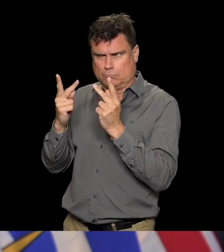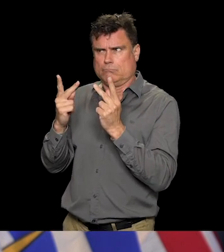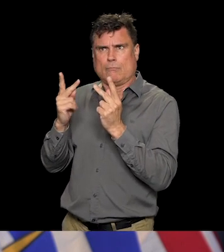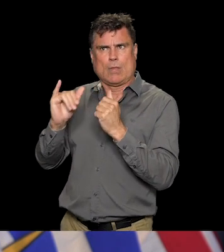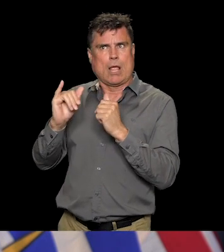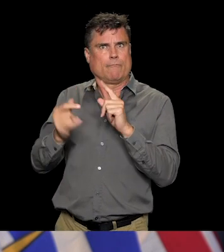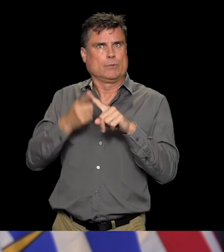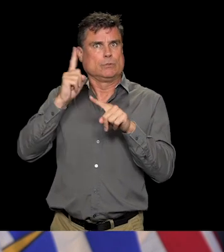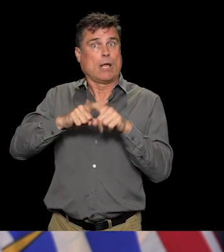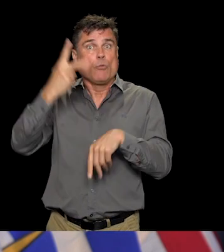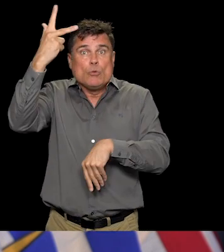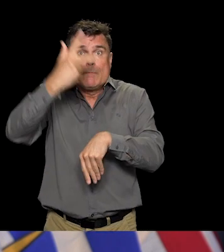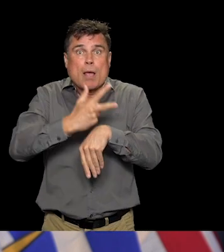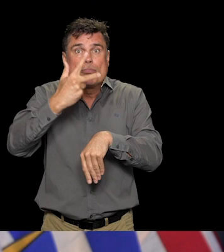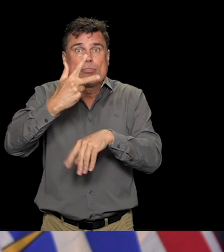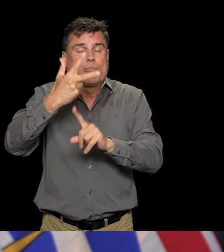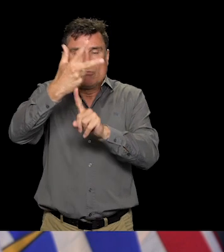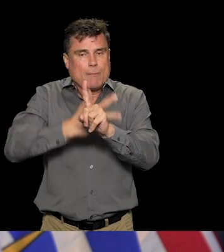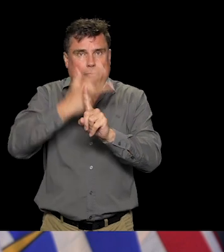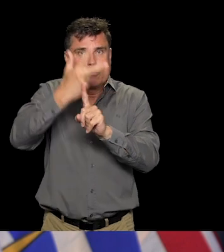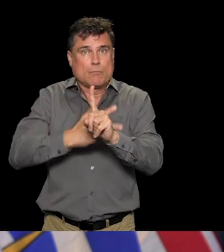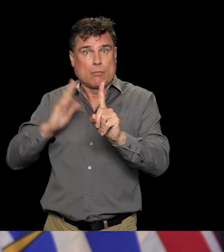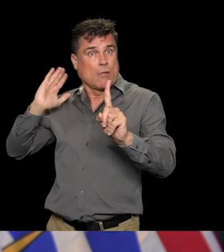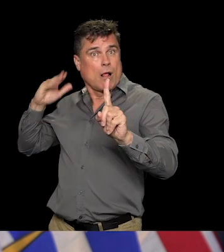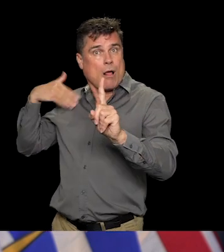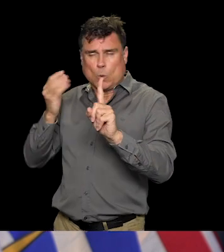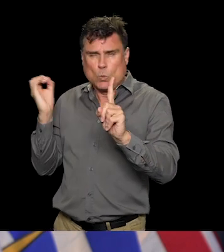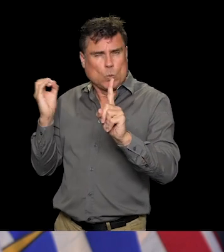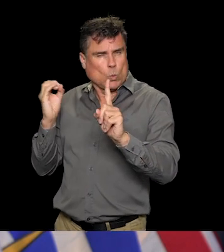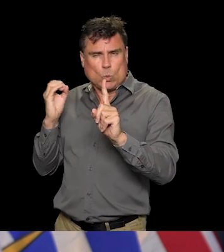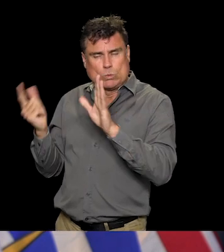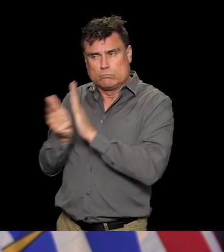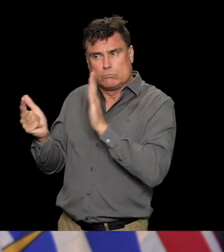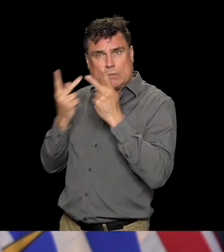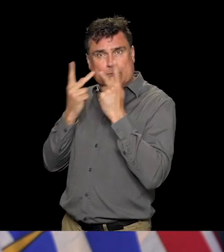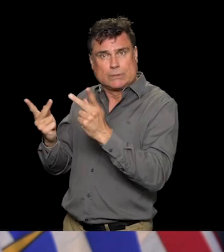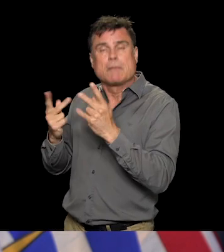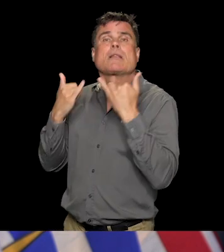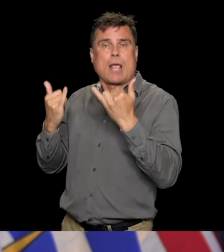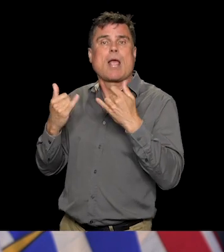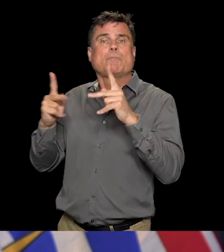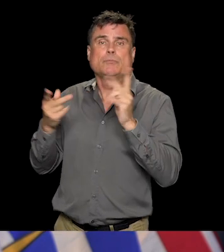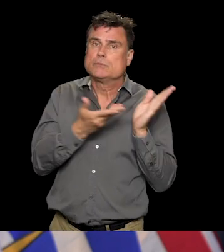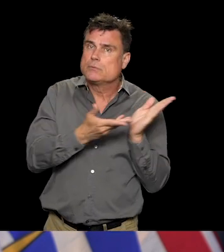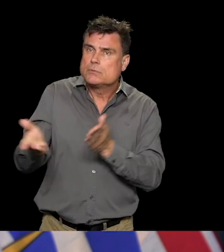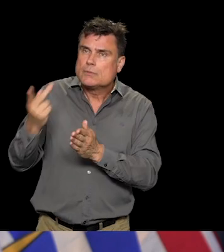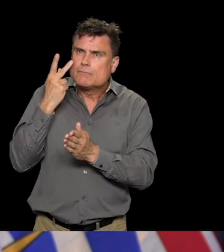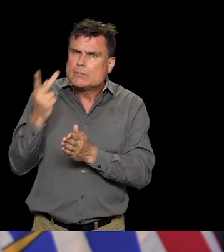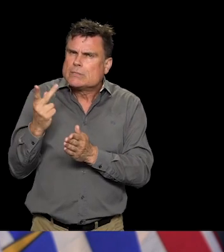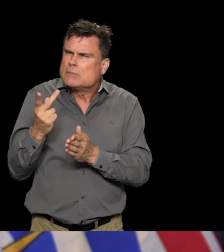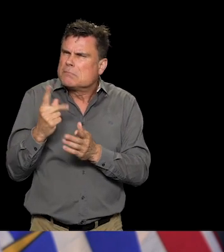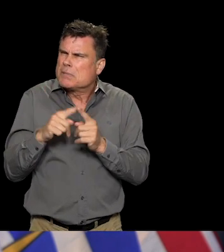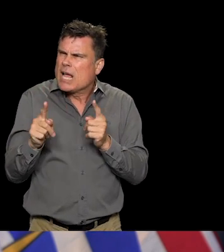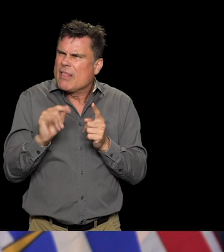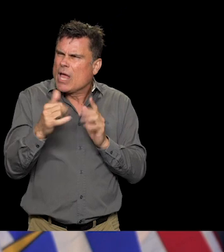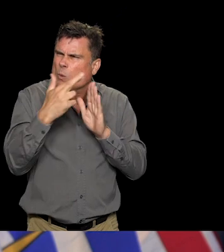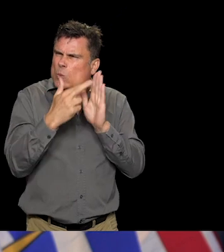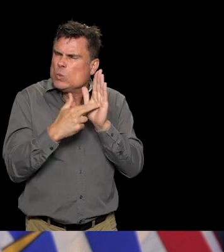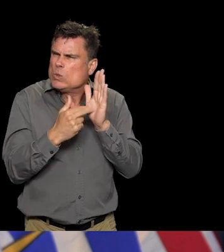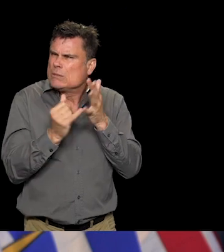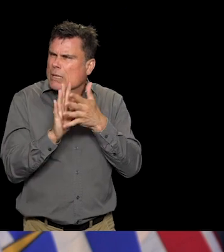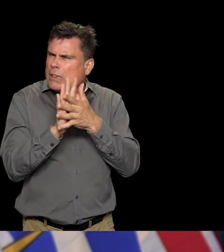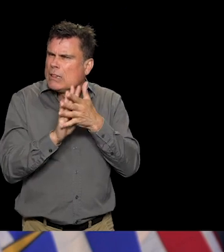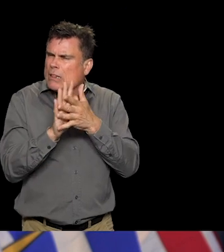this information about that there is a loosening on restrictions for family members is not very well known